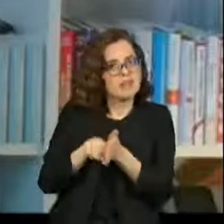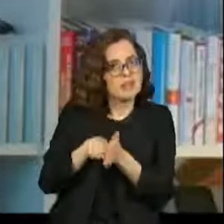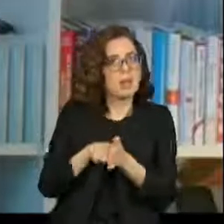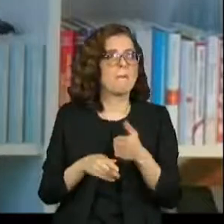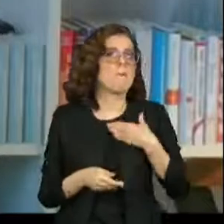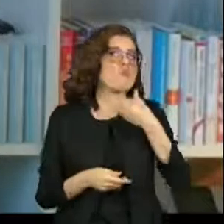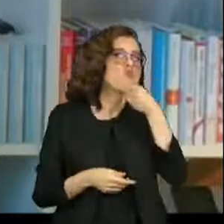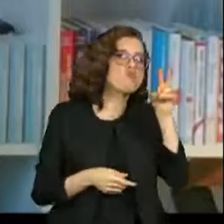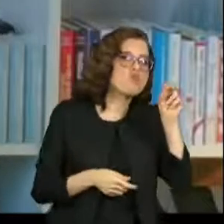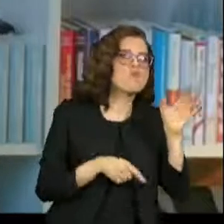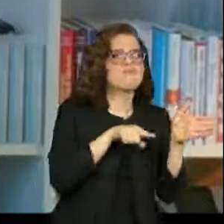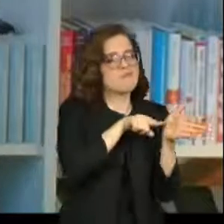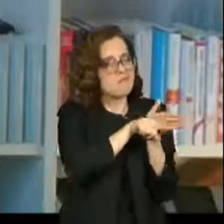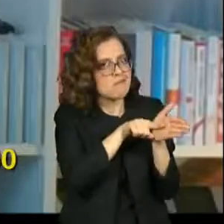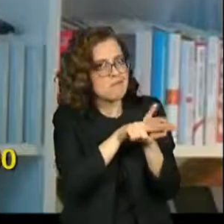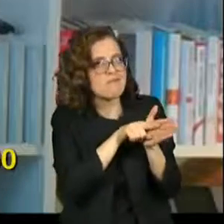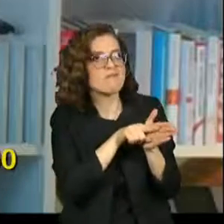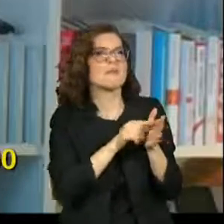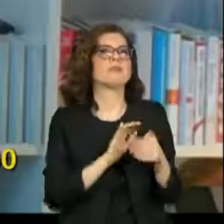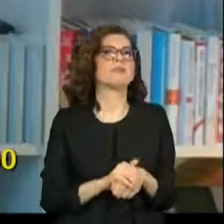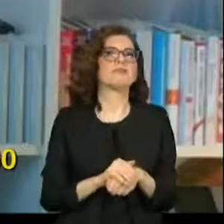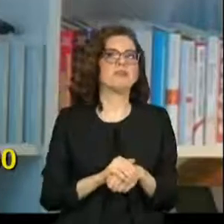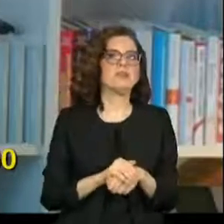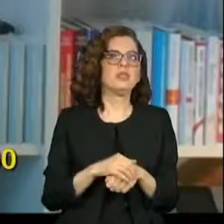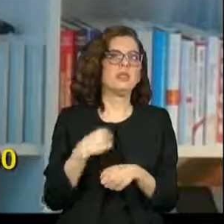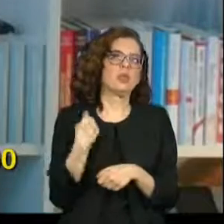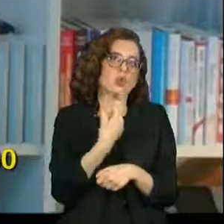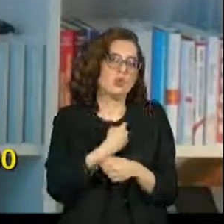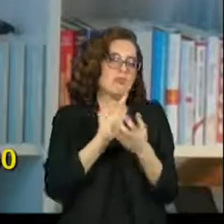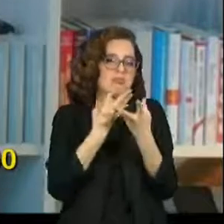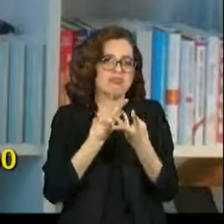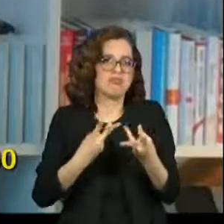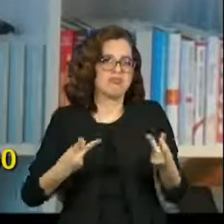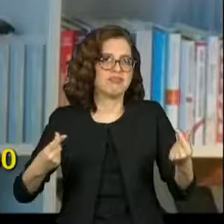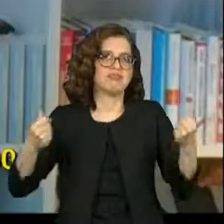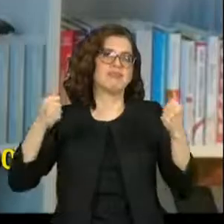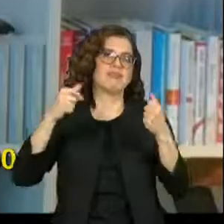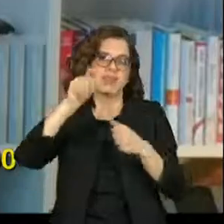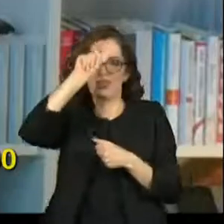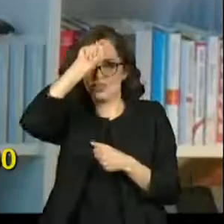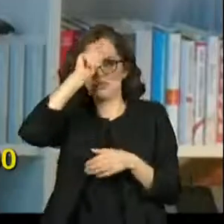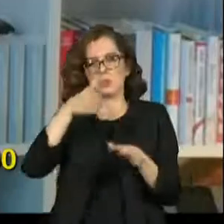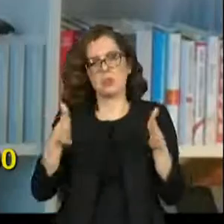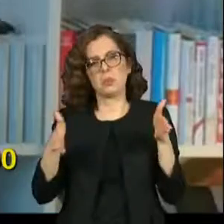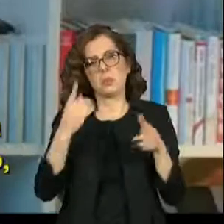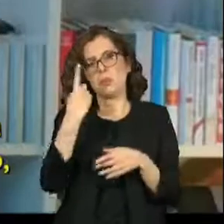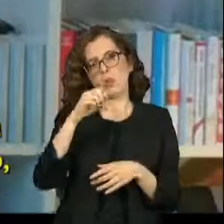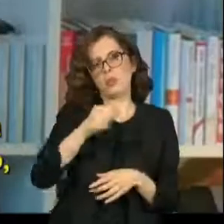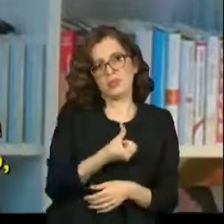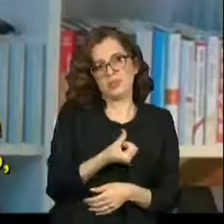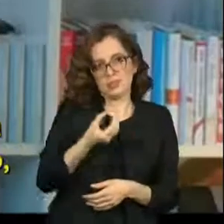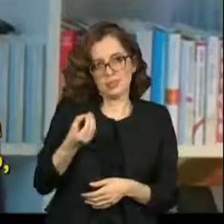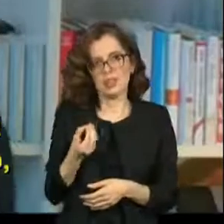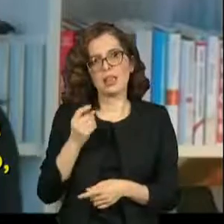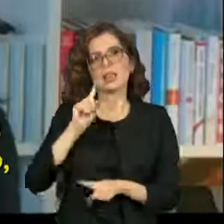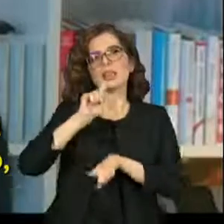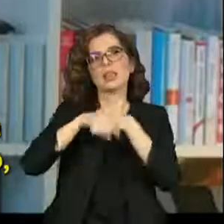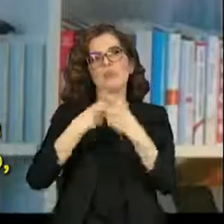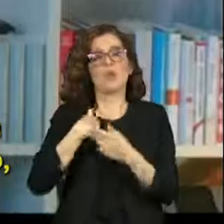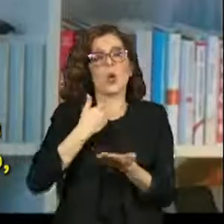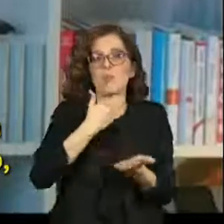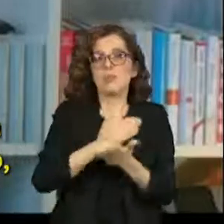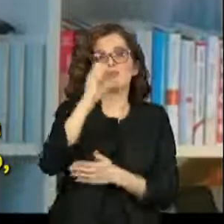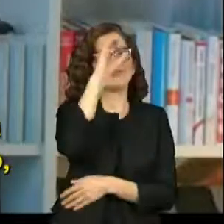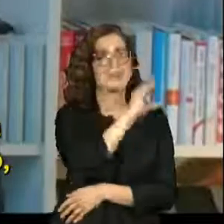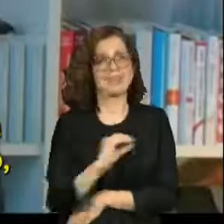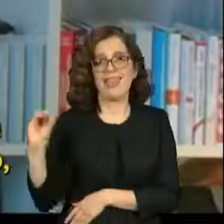My grandfather was a scientist. But then we lost everything in the nationalizations in Egypt in the 1960s. So we started from scratch.